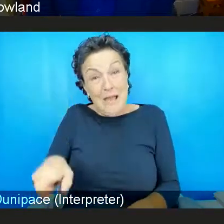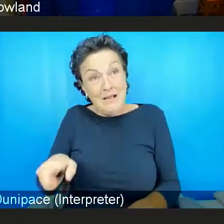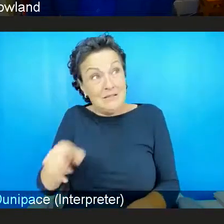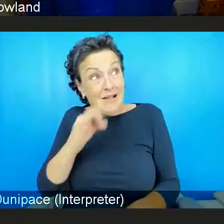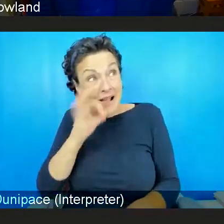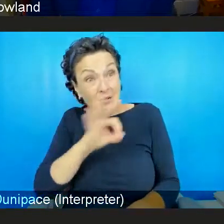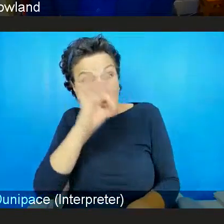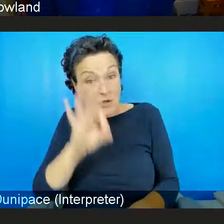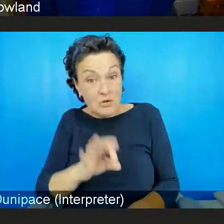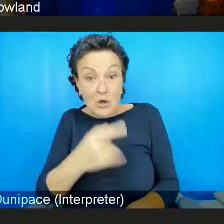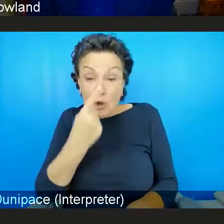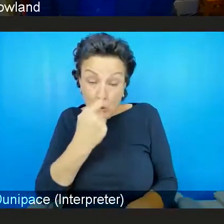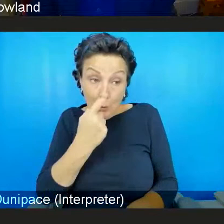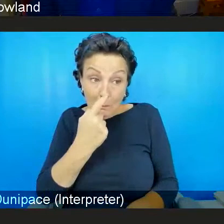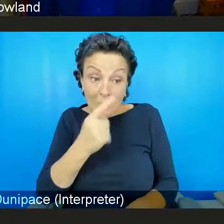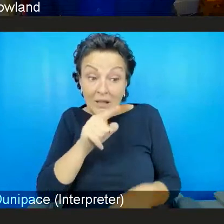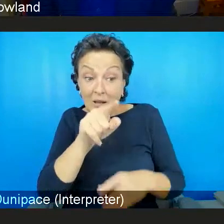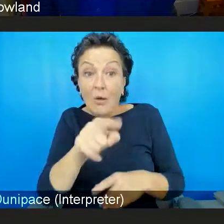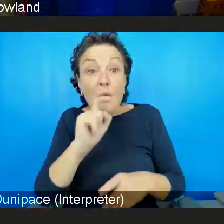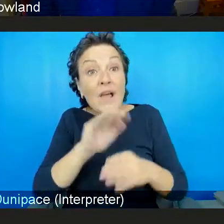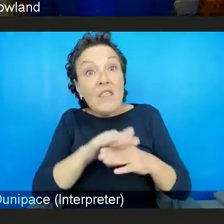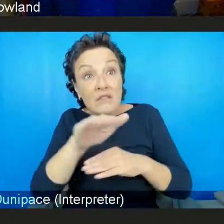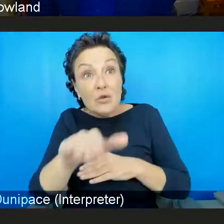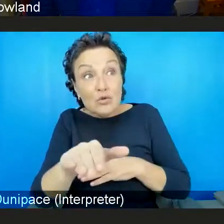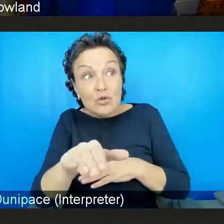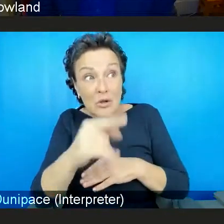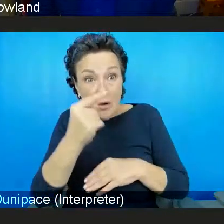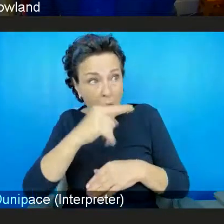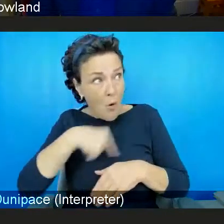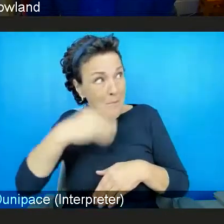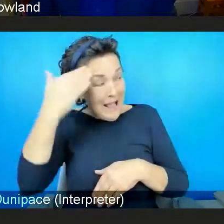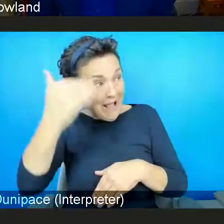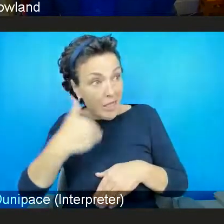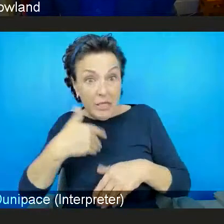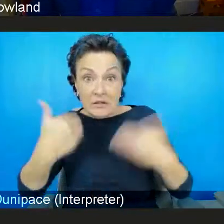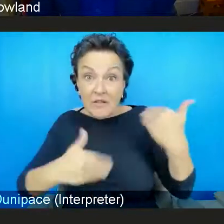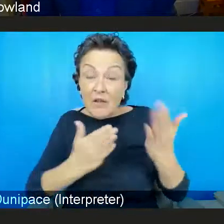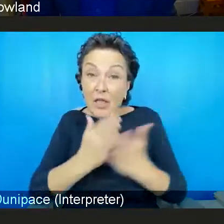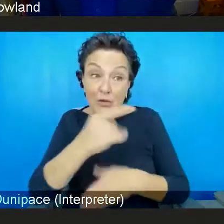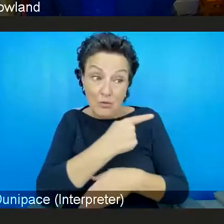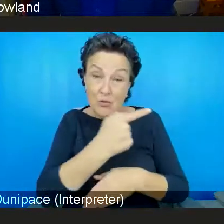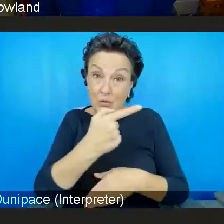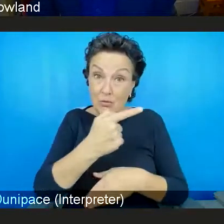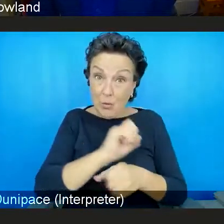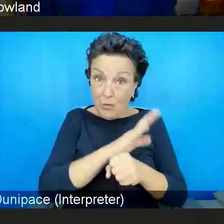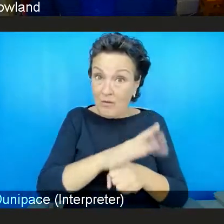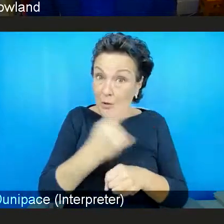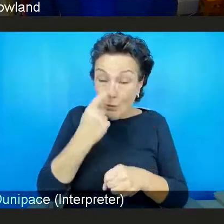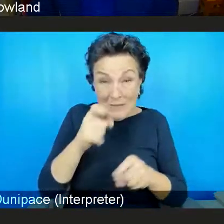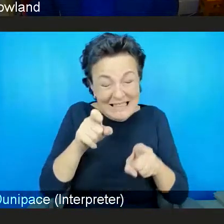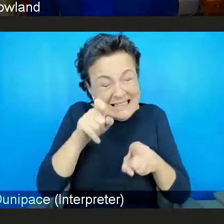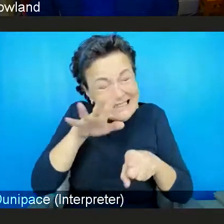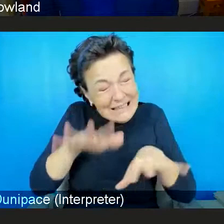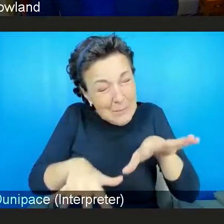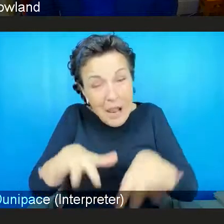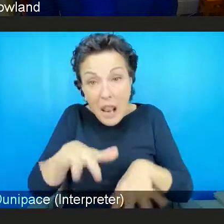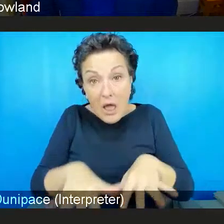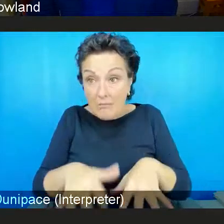something very similar again in the future. And we have got you've got the climate crisis on hands. And I can only see,